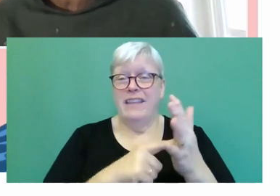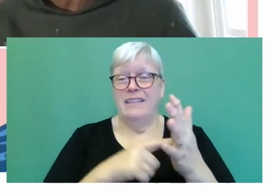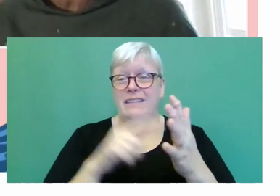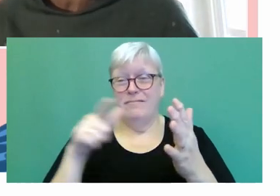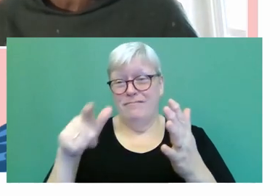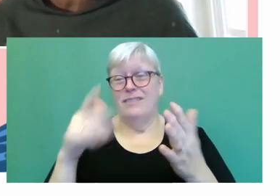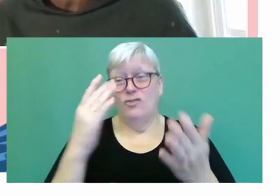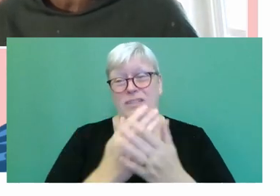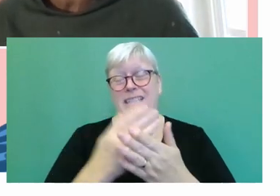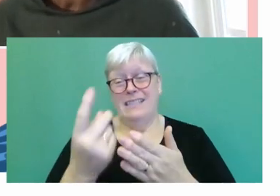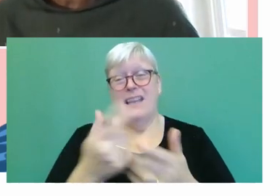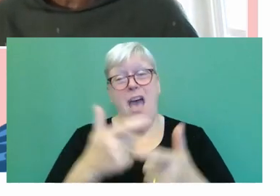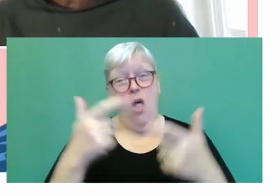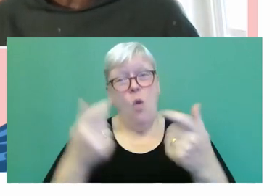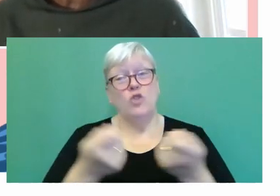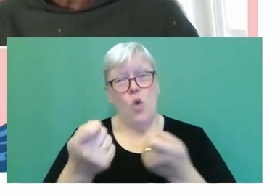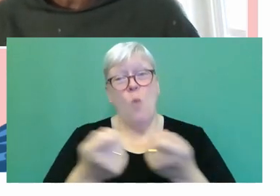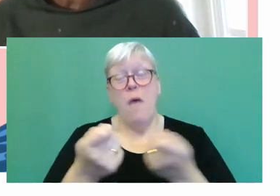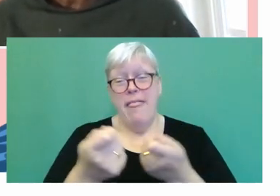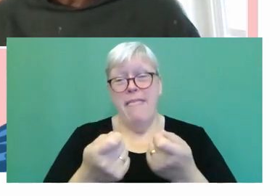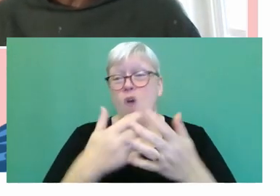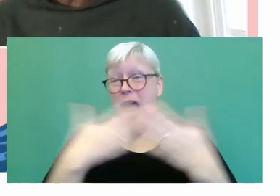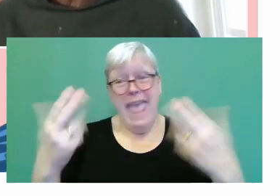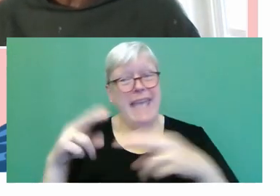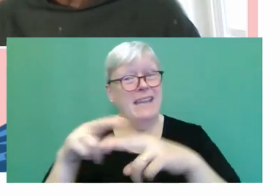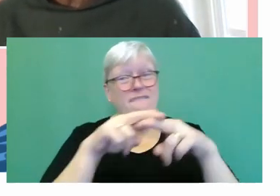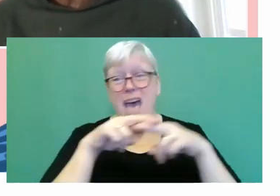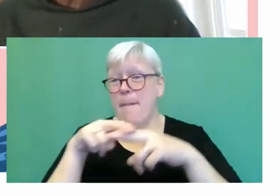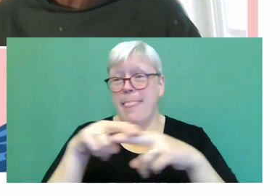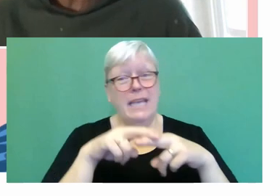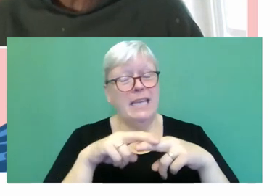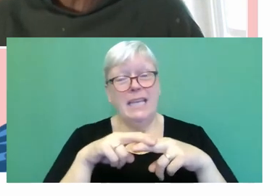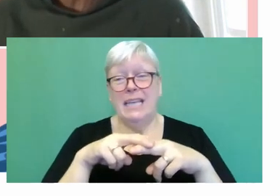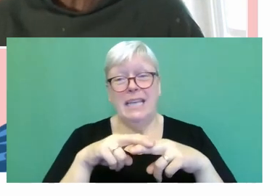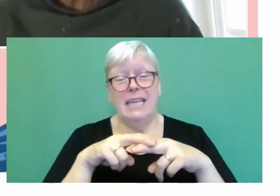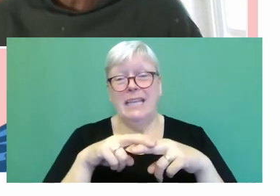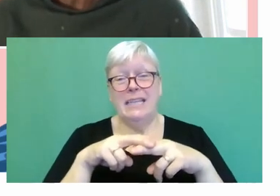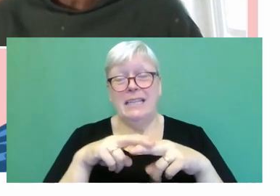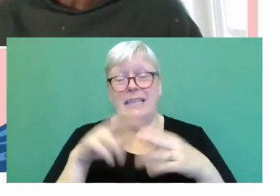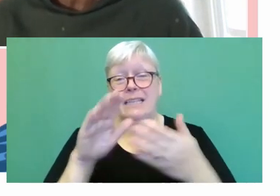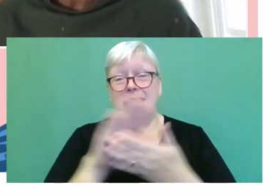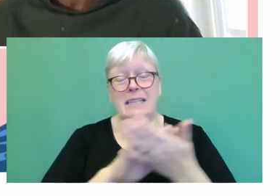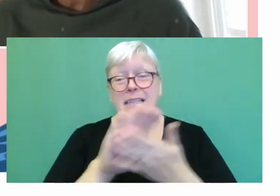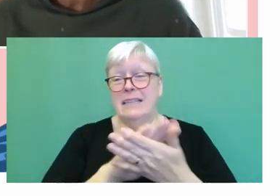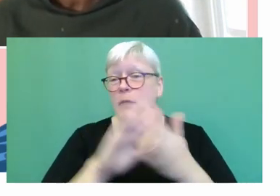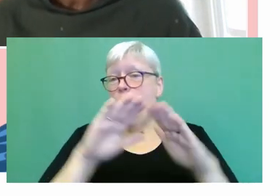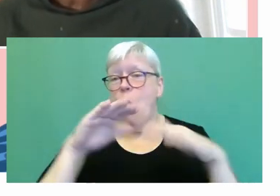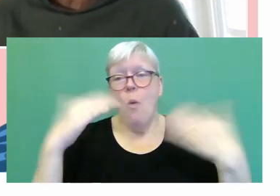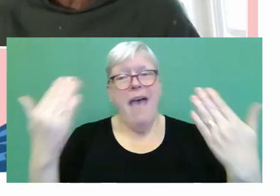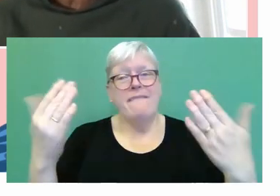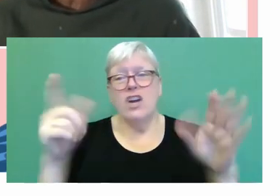right? Yeah. She's quite overbearing. She's quite out there. And so, you know, whatever Yasmin's background,